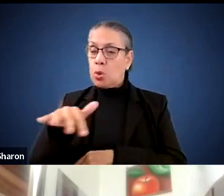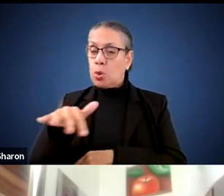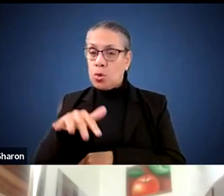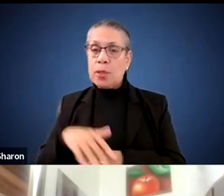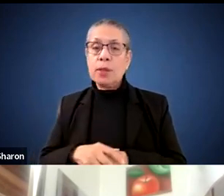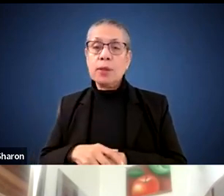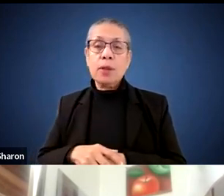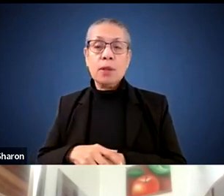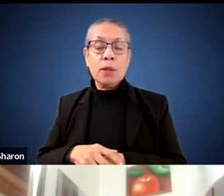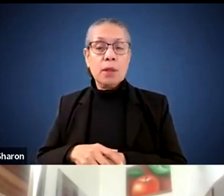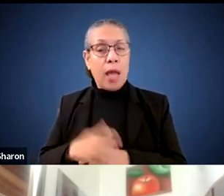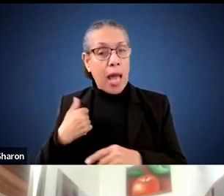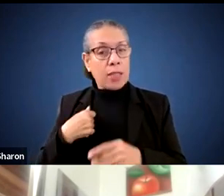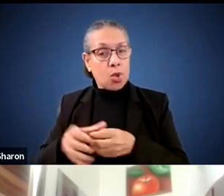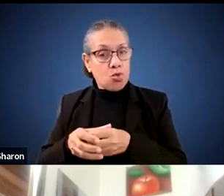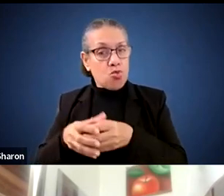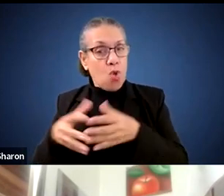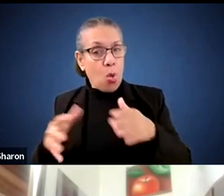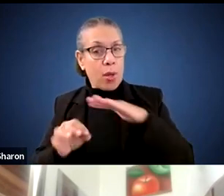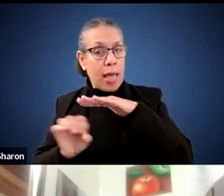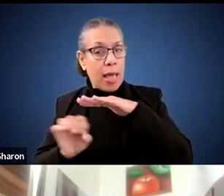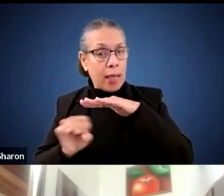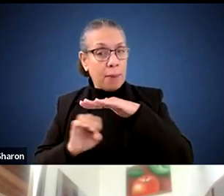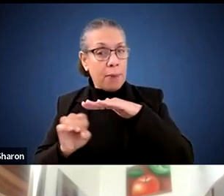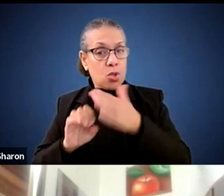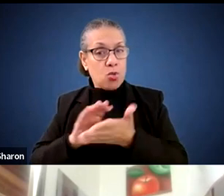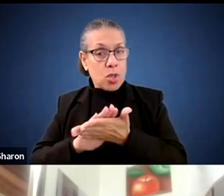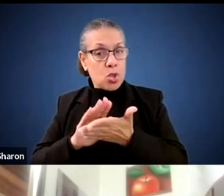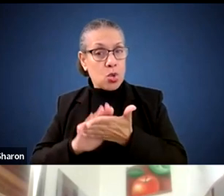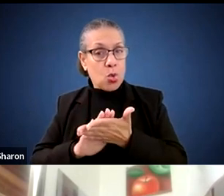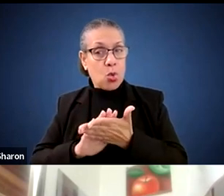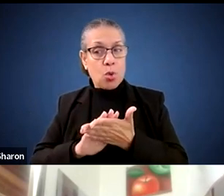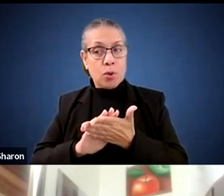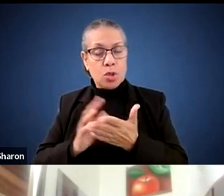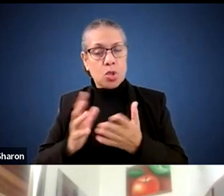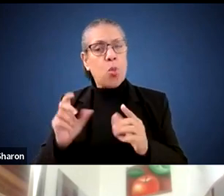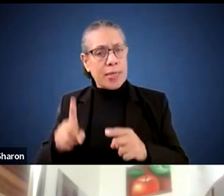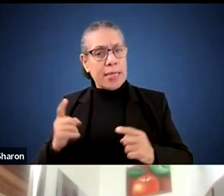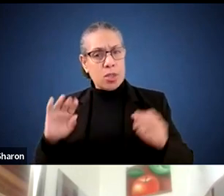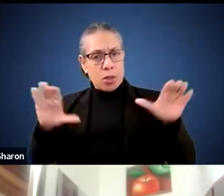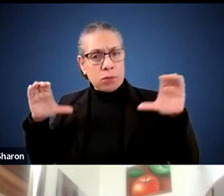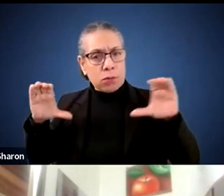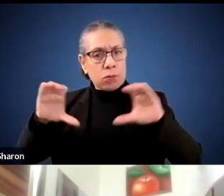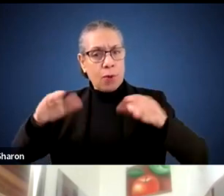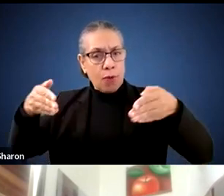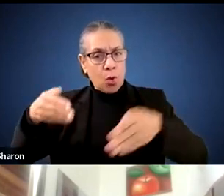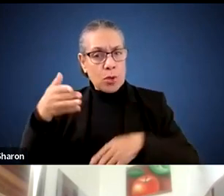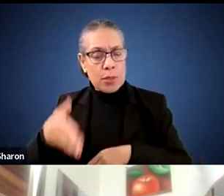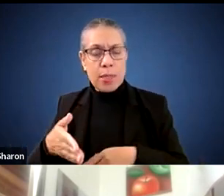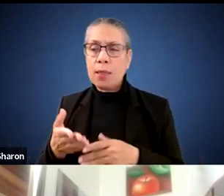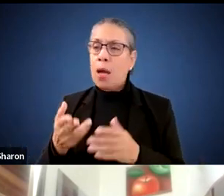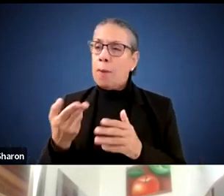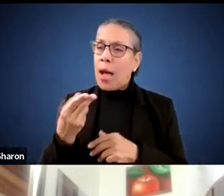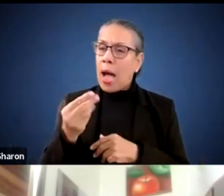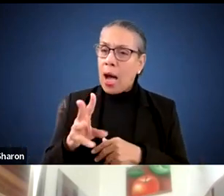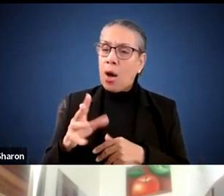Stanislaw pointed out, that has a growing elementary school population. So we need to be investing there. But how do, you know, how do we position this